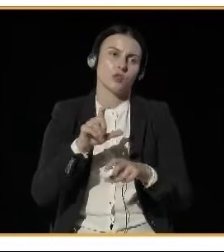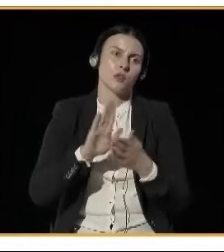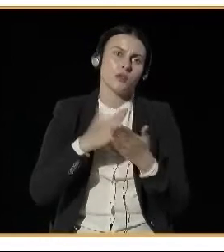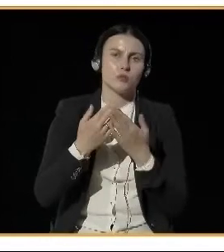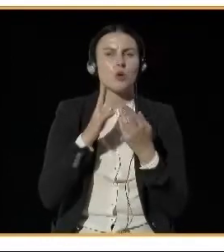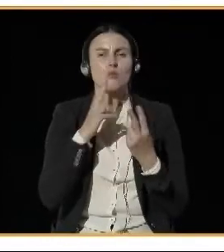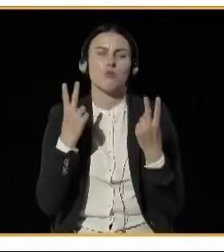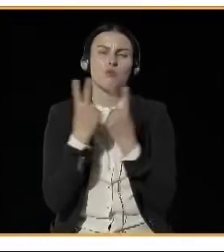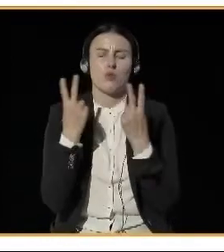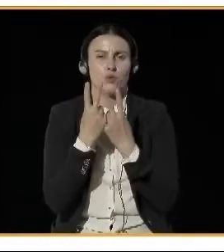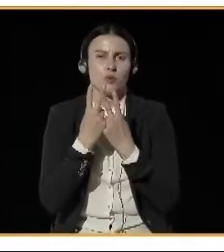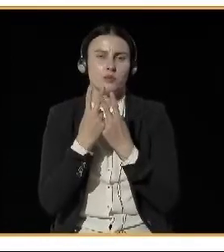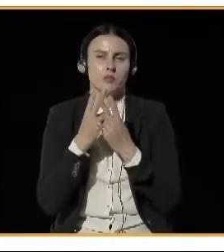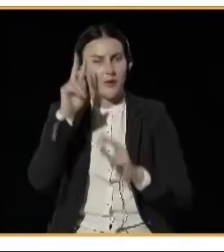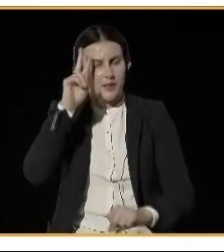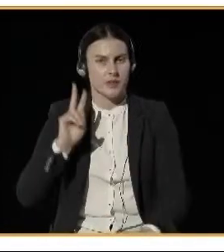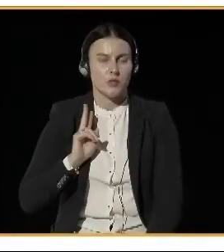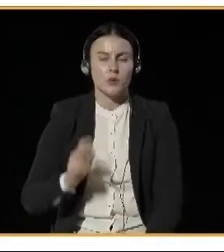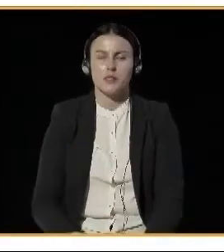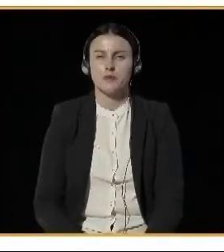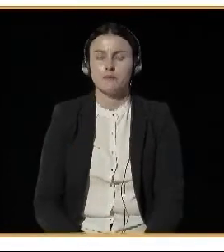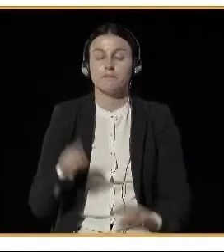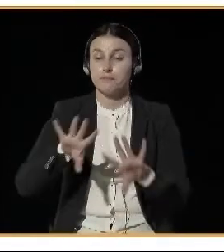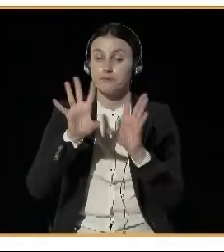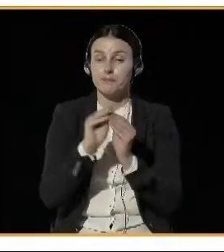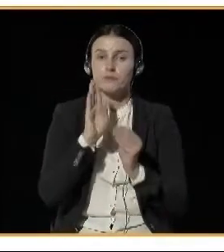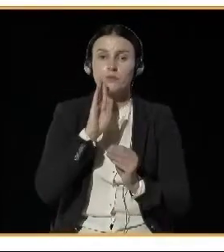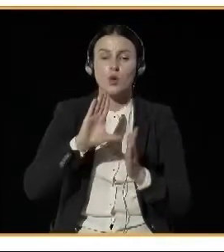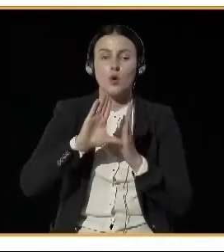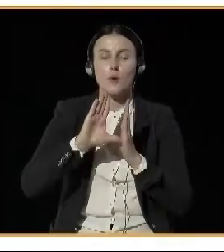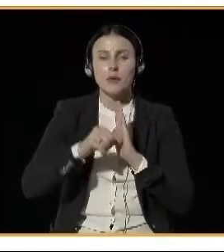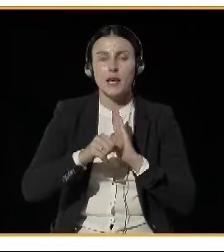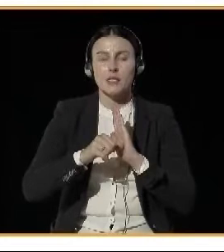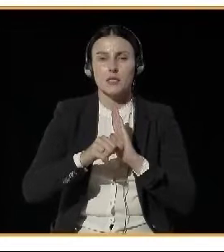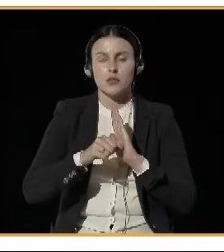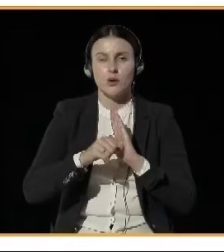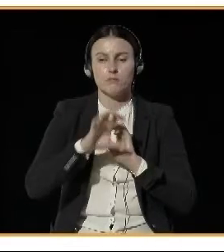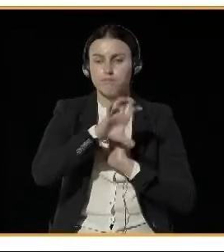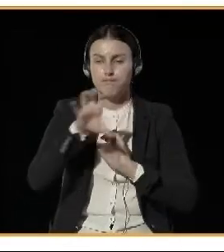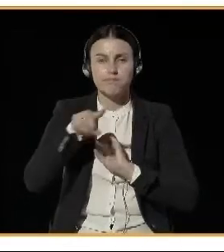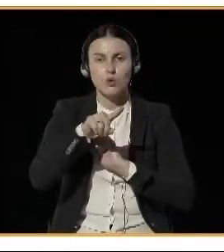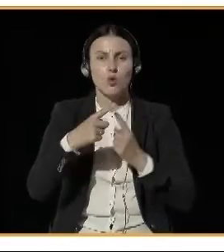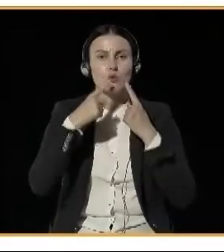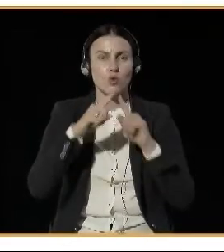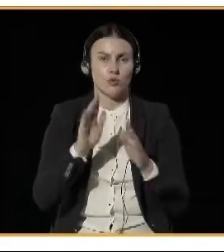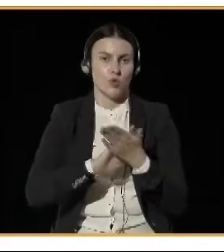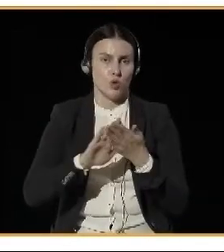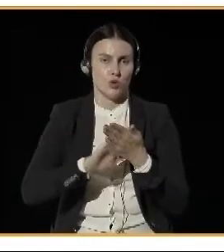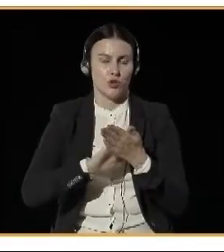city offices that have responsibility for cleaning and public health, etc.